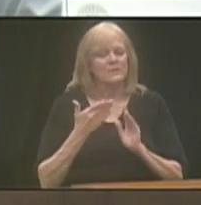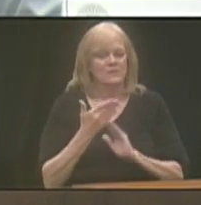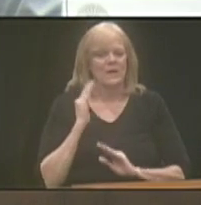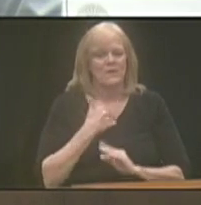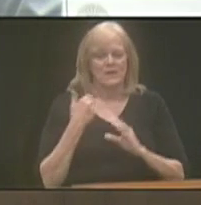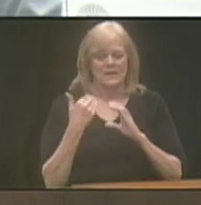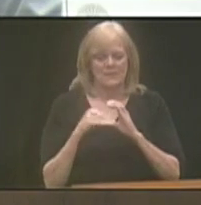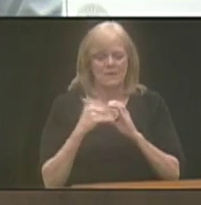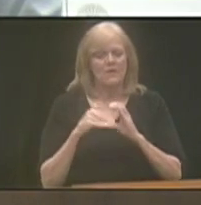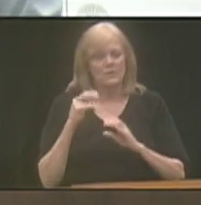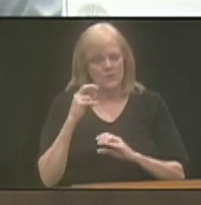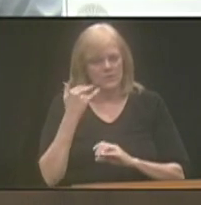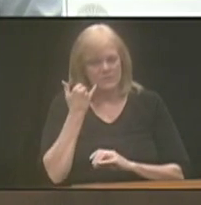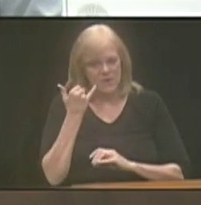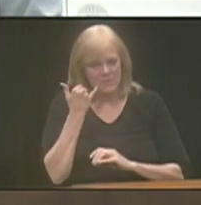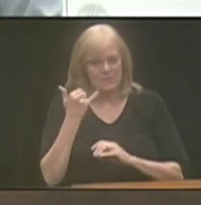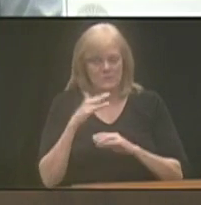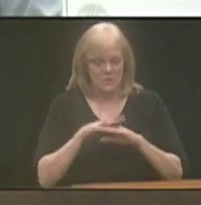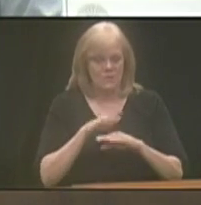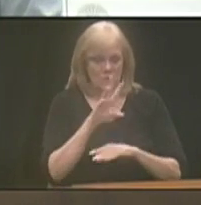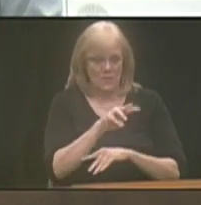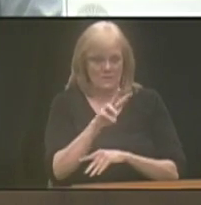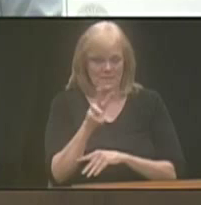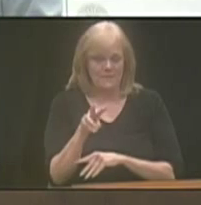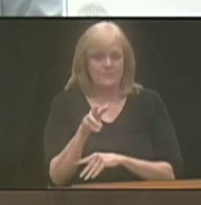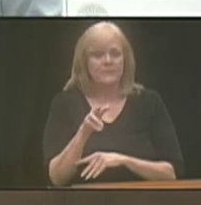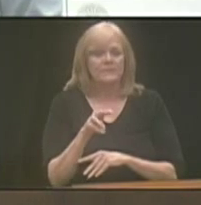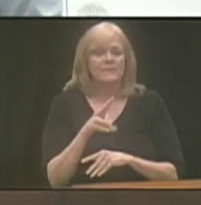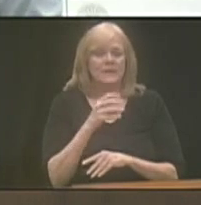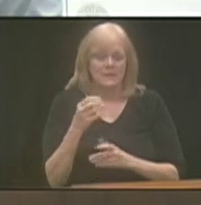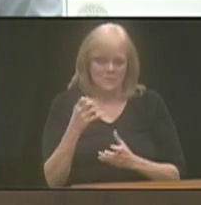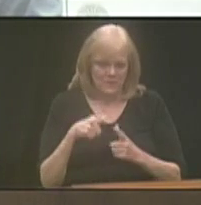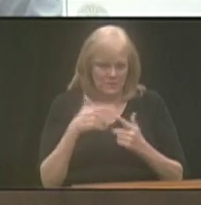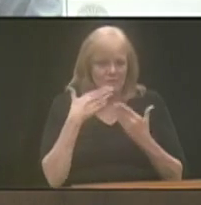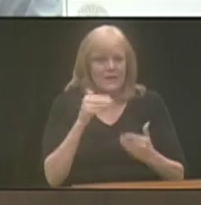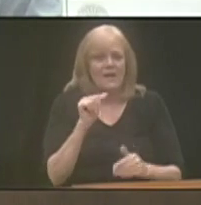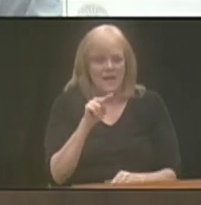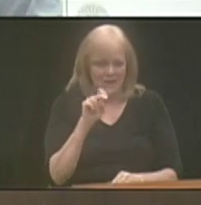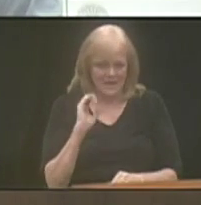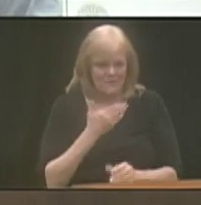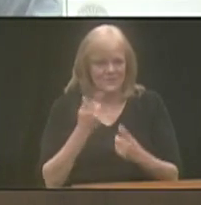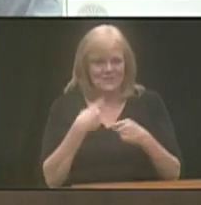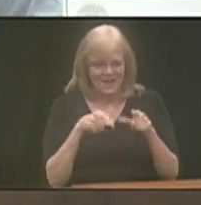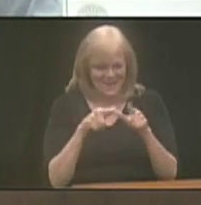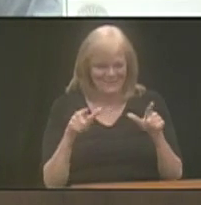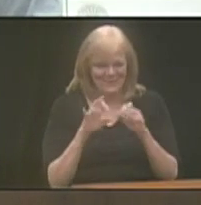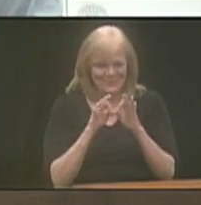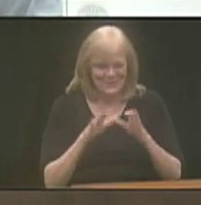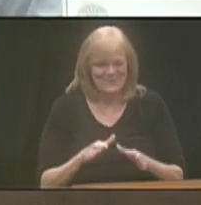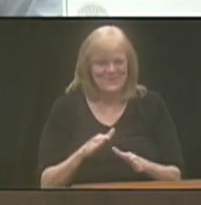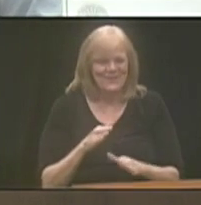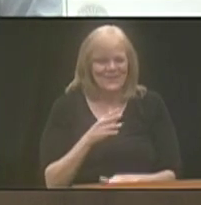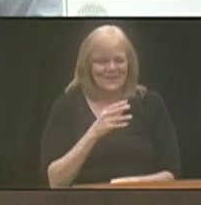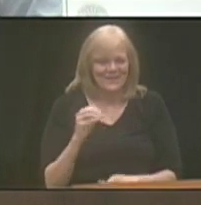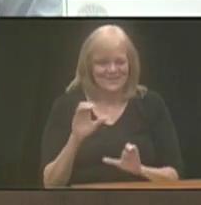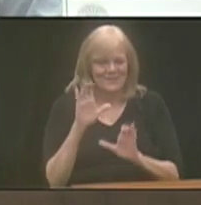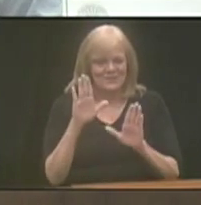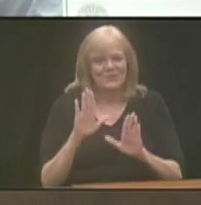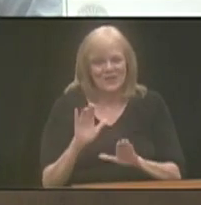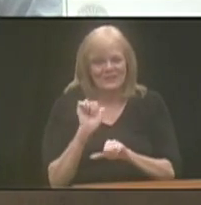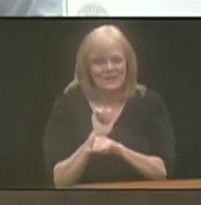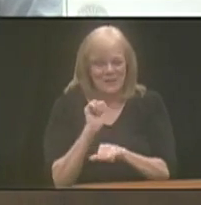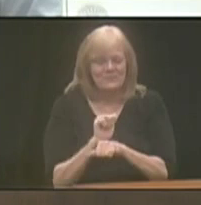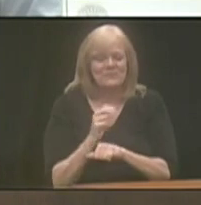e-mail or phone numbers, which is on the website. And with that, again, I'd like to thank Annie, our sign language interpreter. Does a great